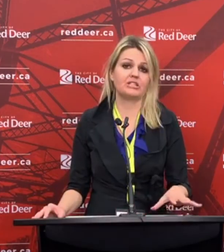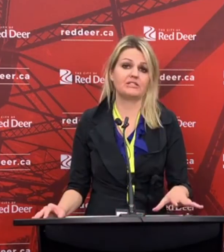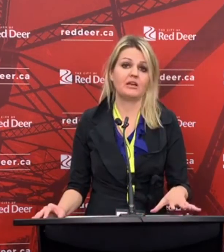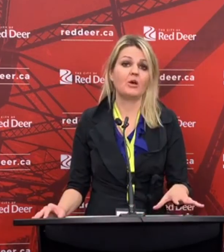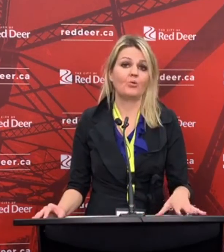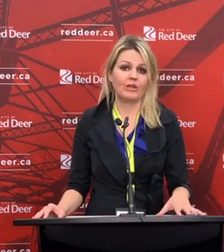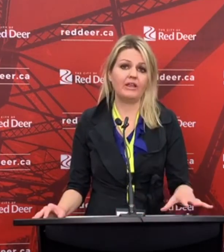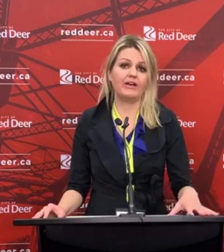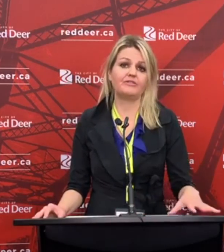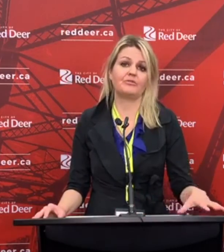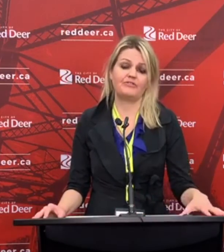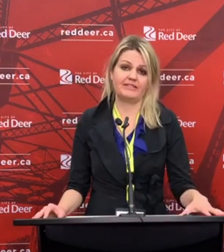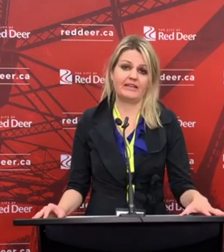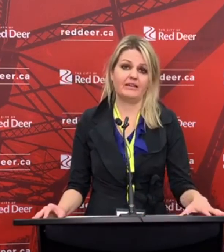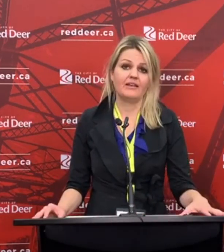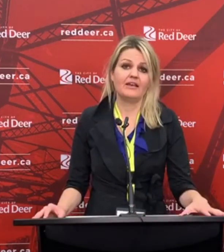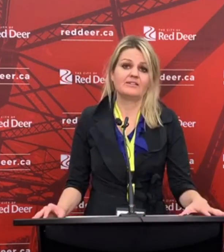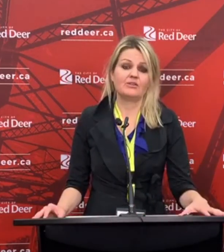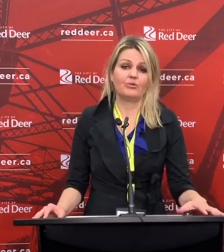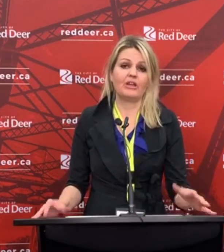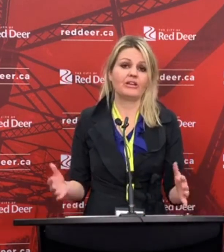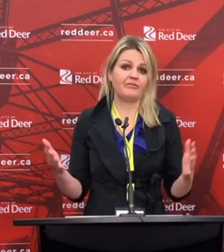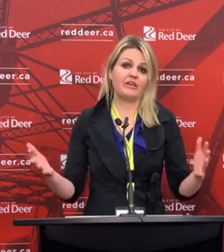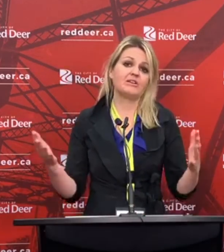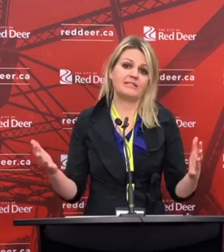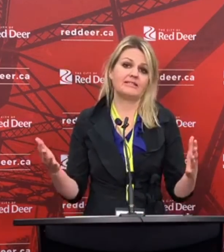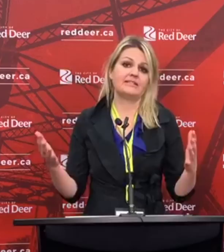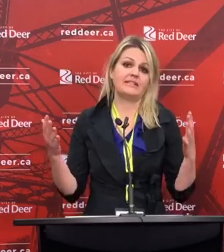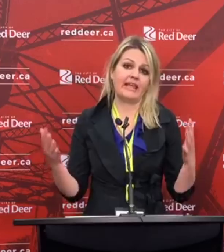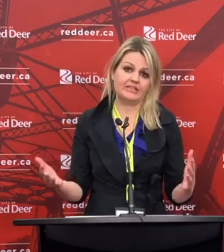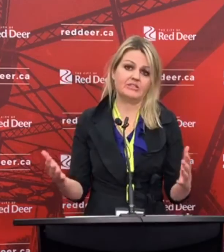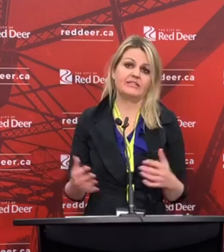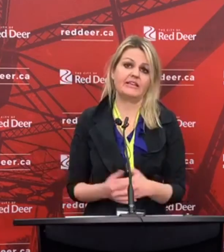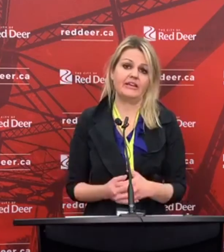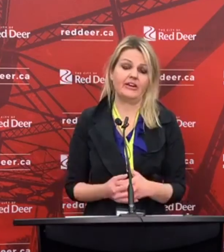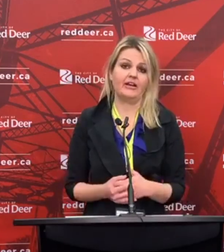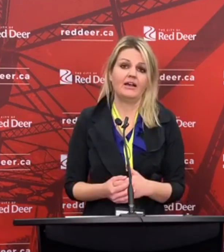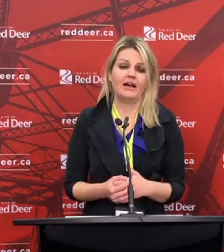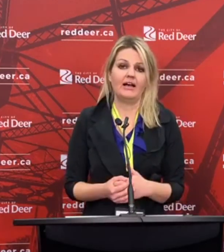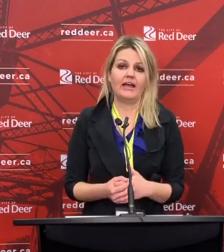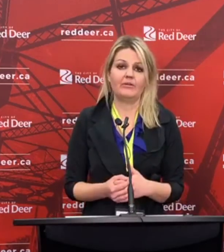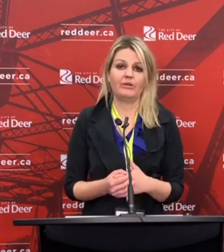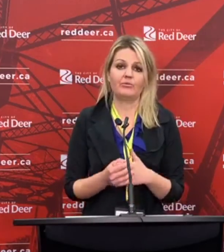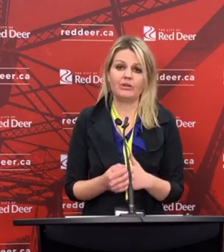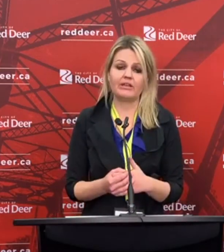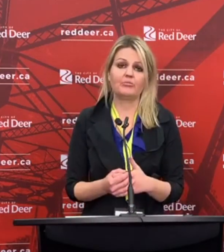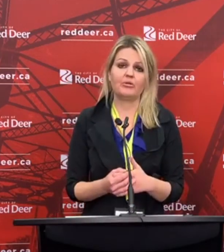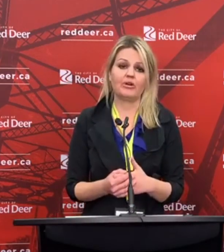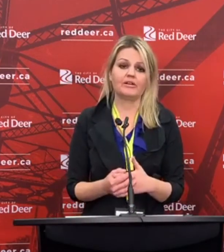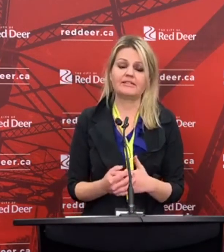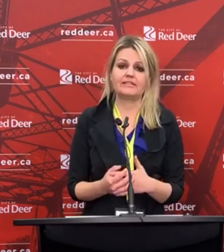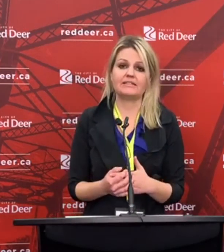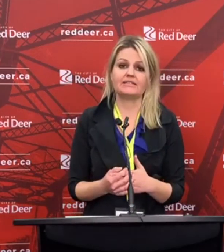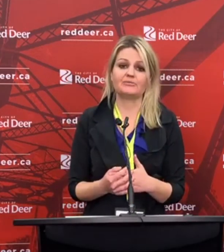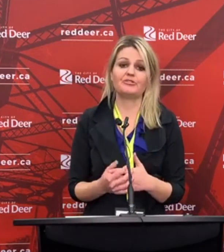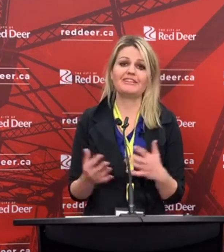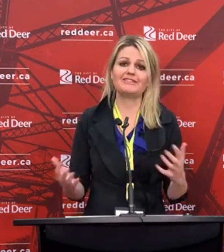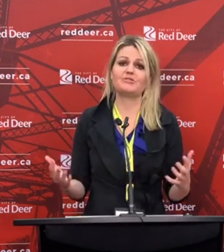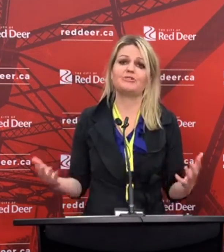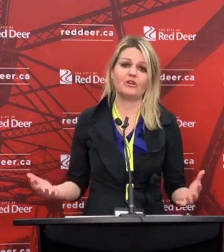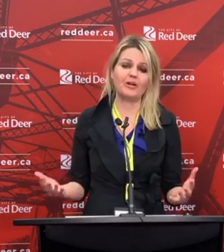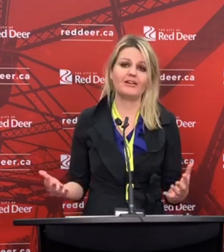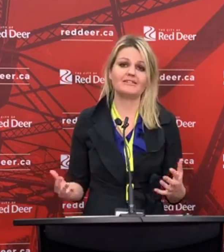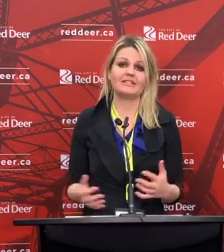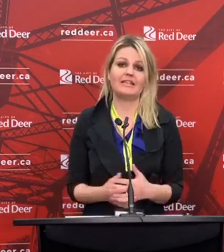operations will have to revisit it. So, are giving our citizens agency here and we really implore our citizens to